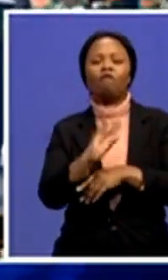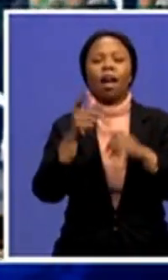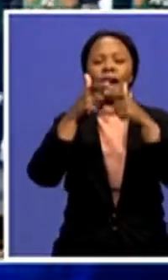bringing back AIDS.